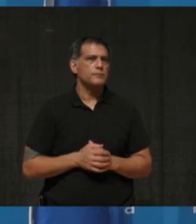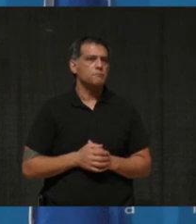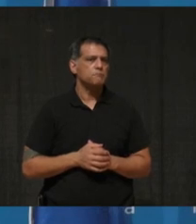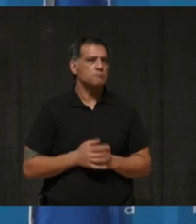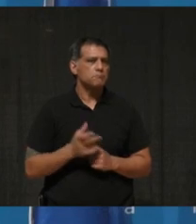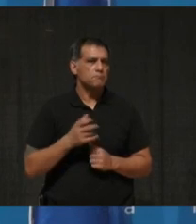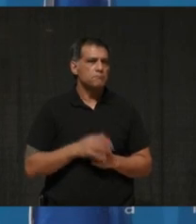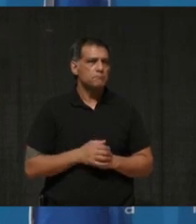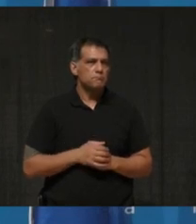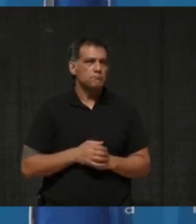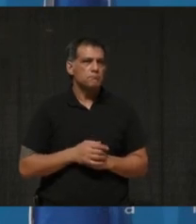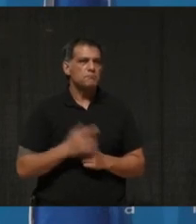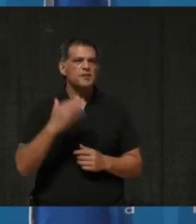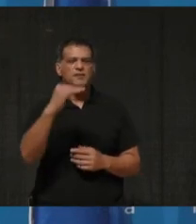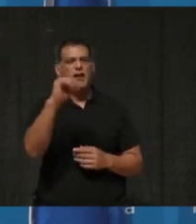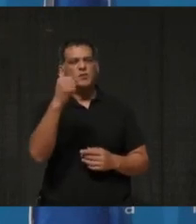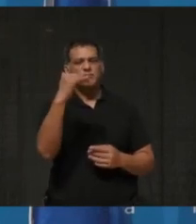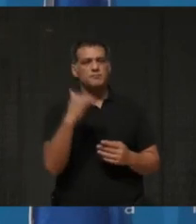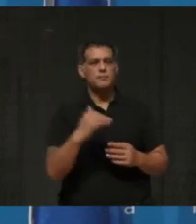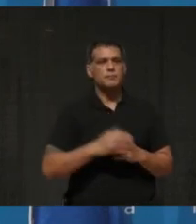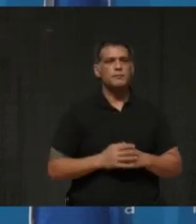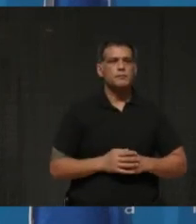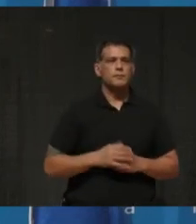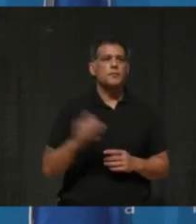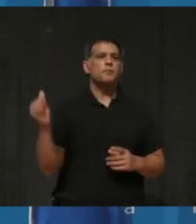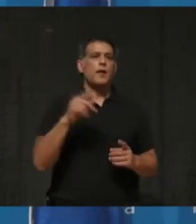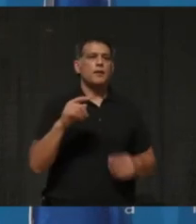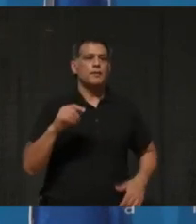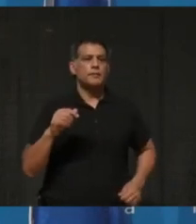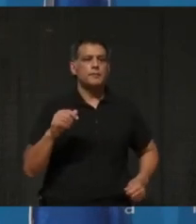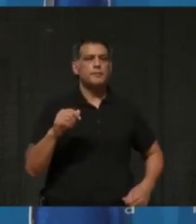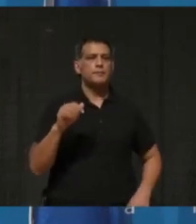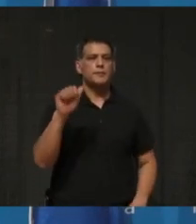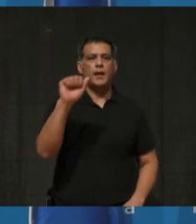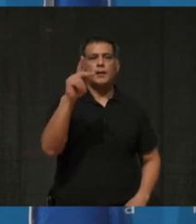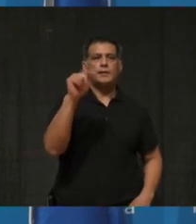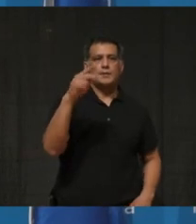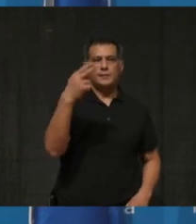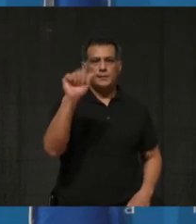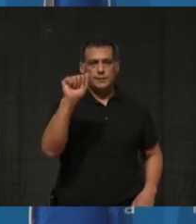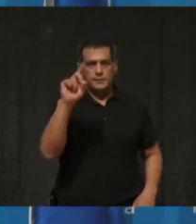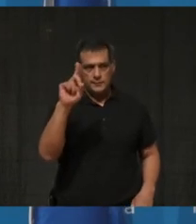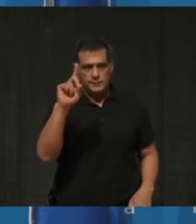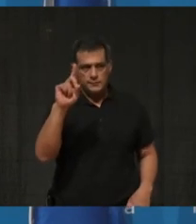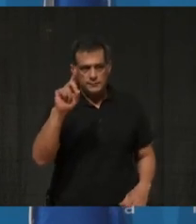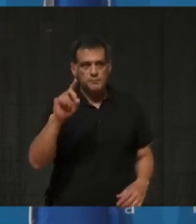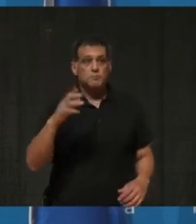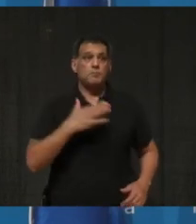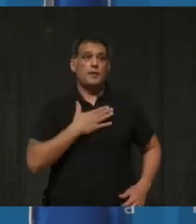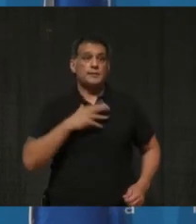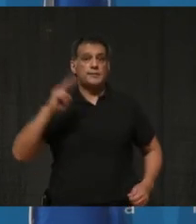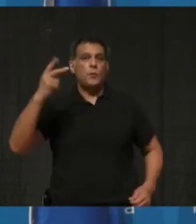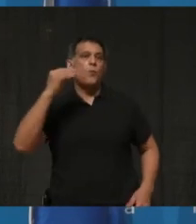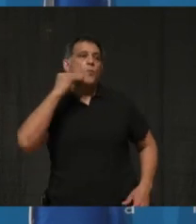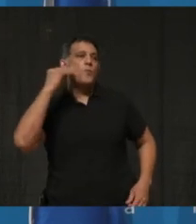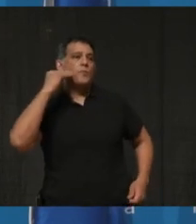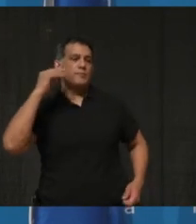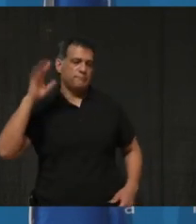Okay, we'll move on. We'll go to Khaled Salama at My Second Home TV. Go ahead, Khaled.